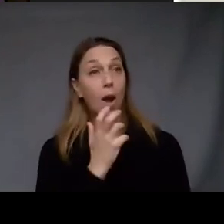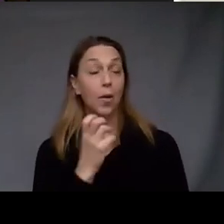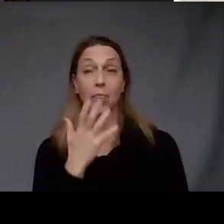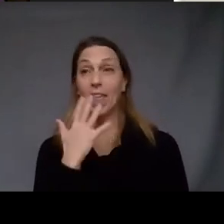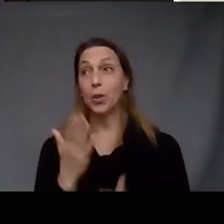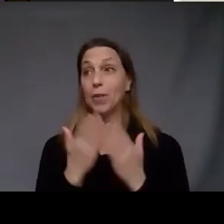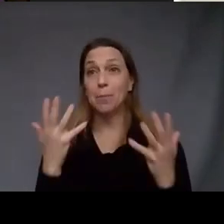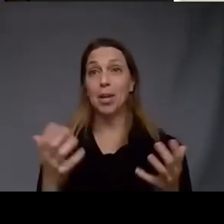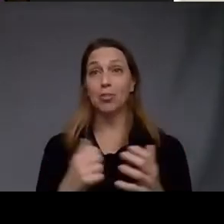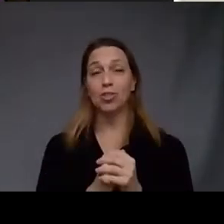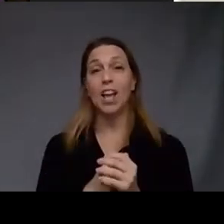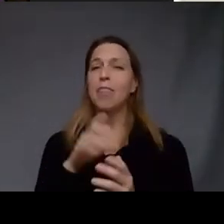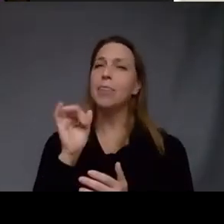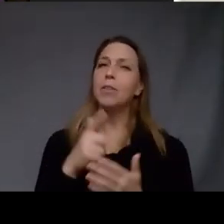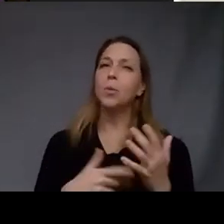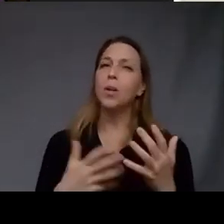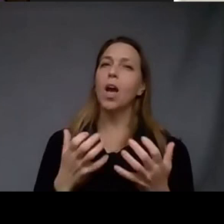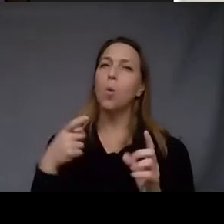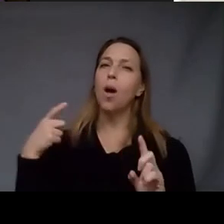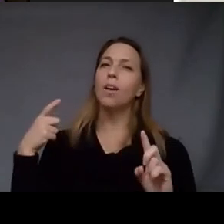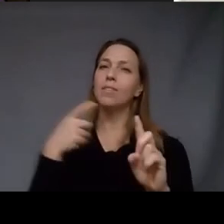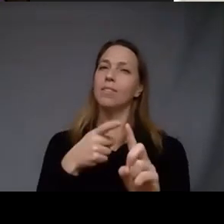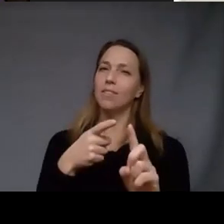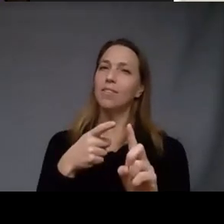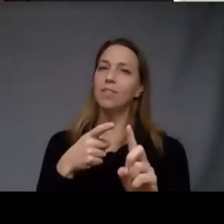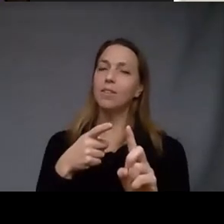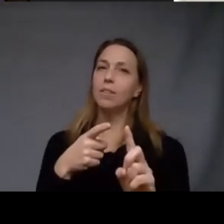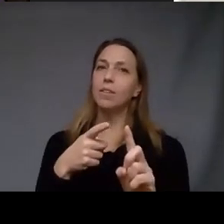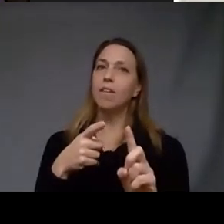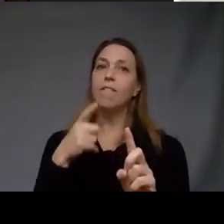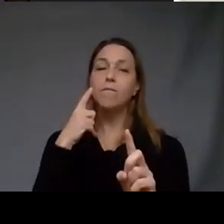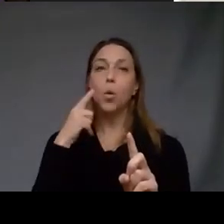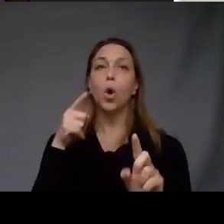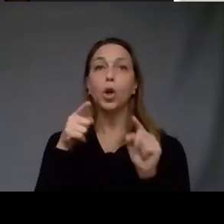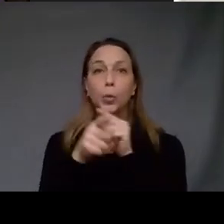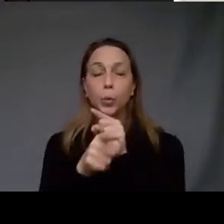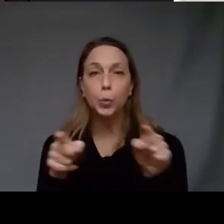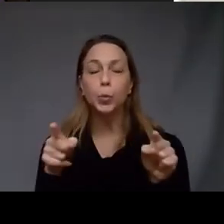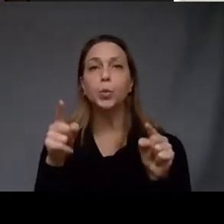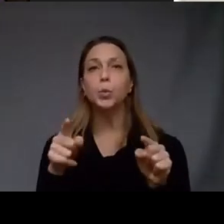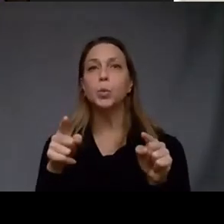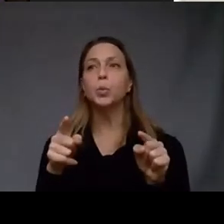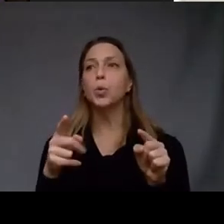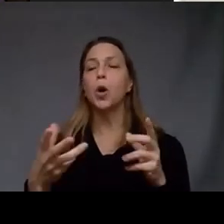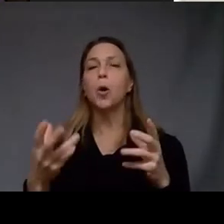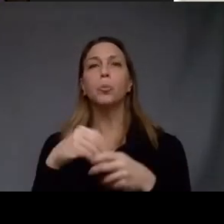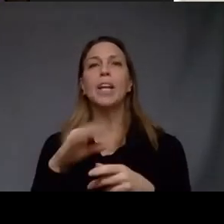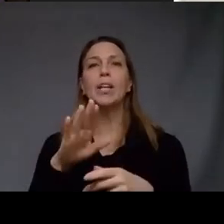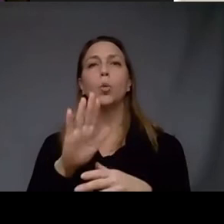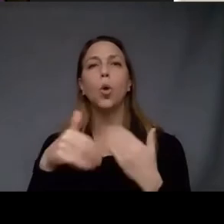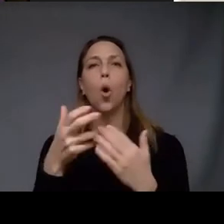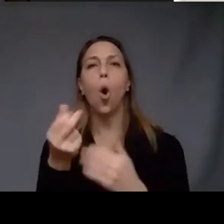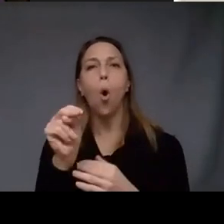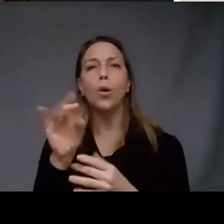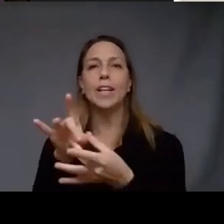that's what I want more than anything for the viewer to come and bring their own associations to the